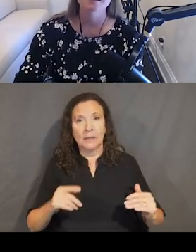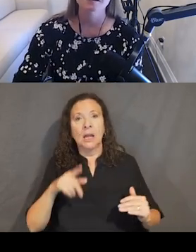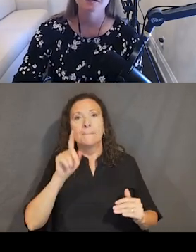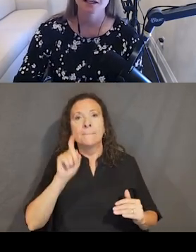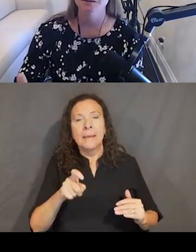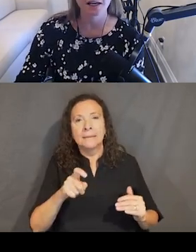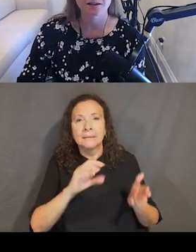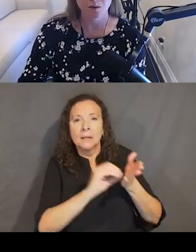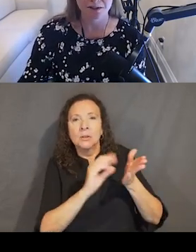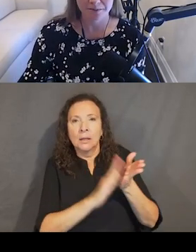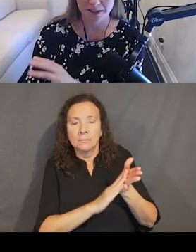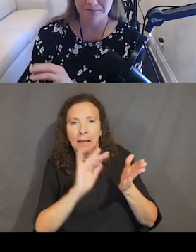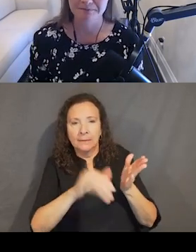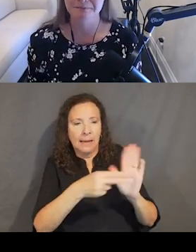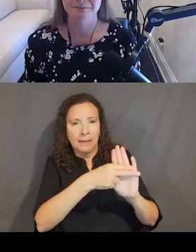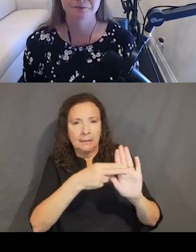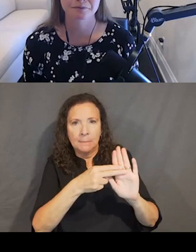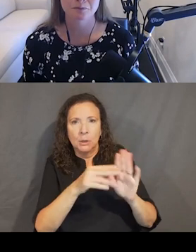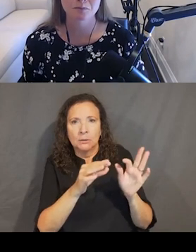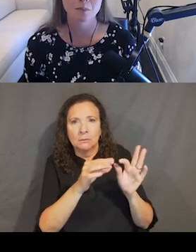What is this label text going to be?